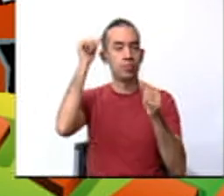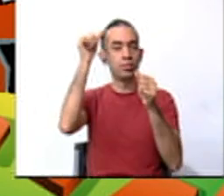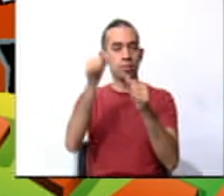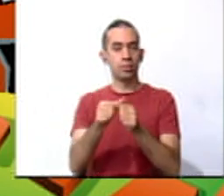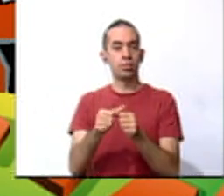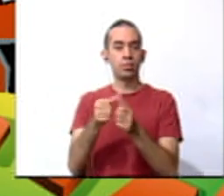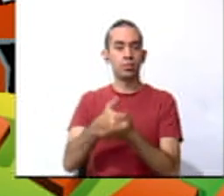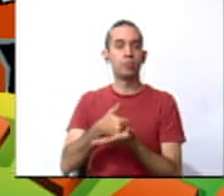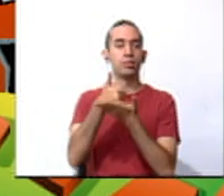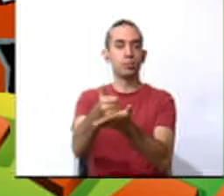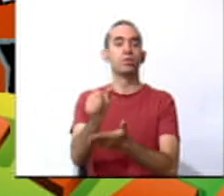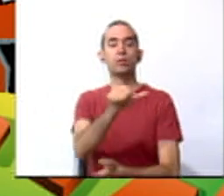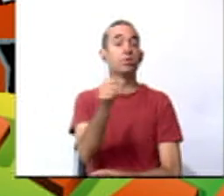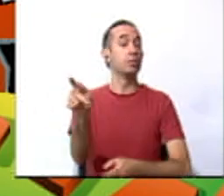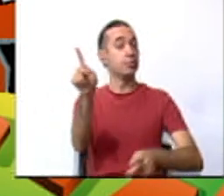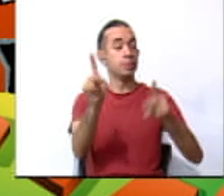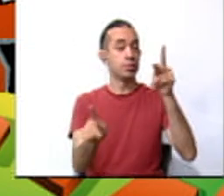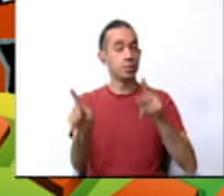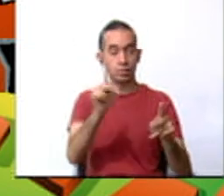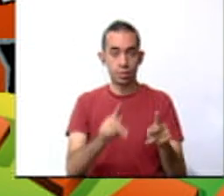help other people.